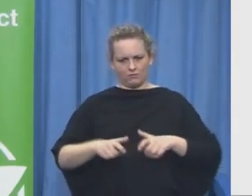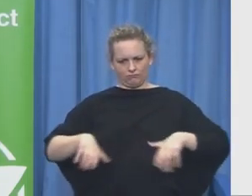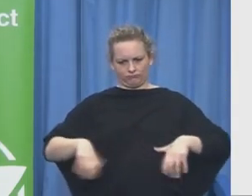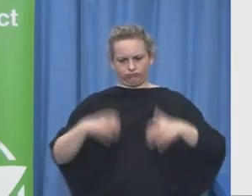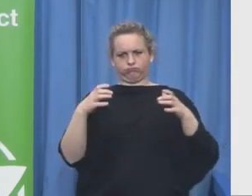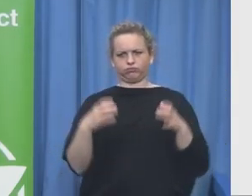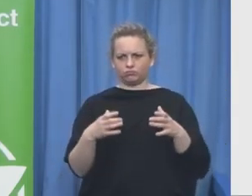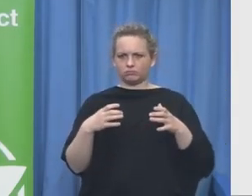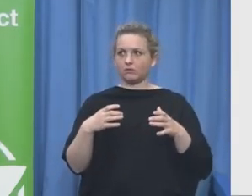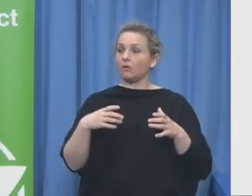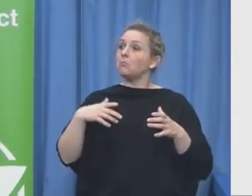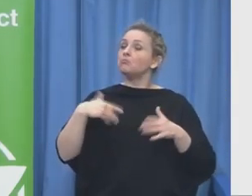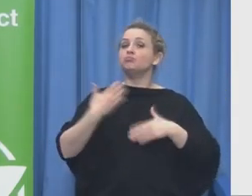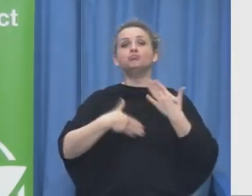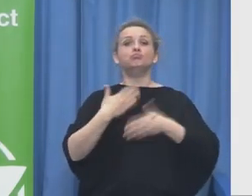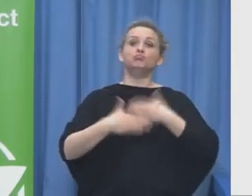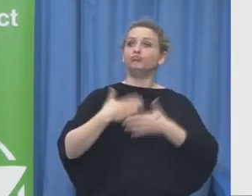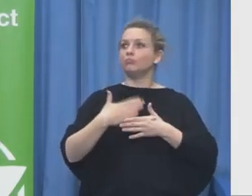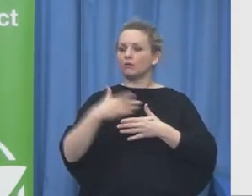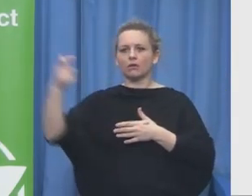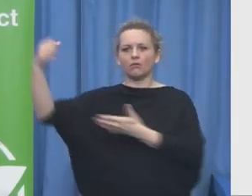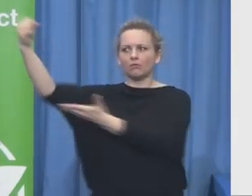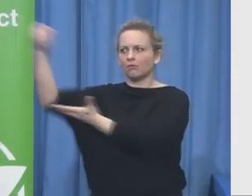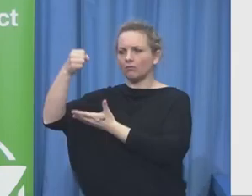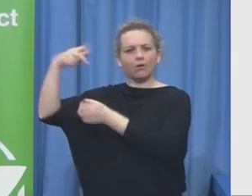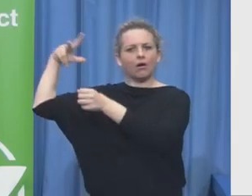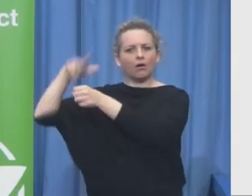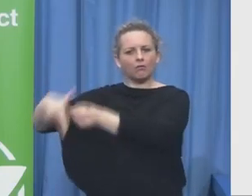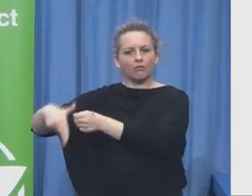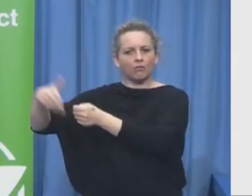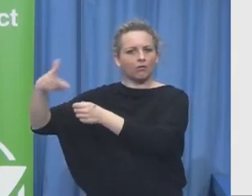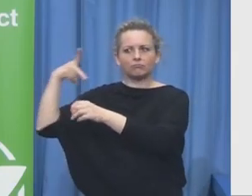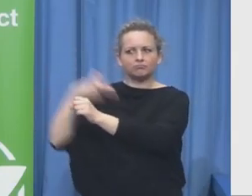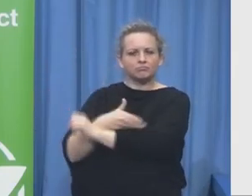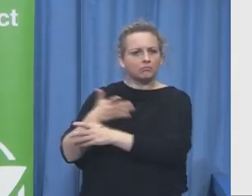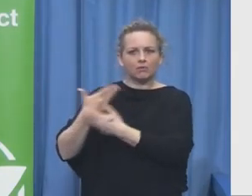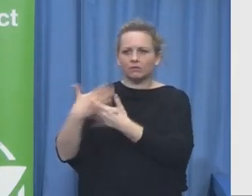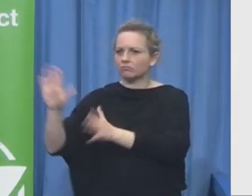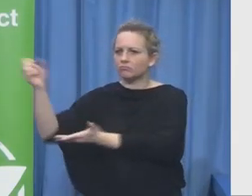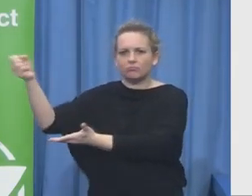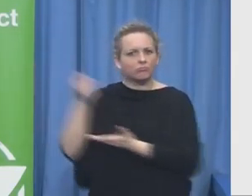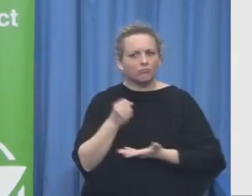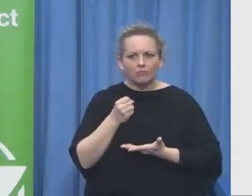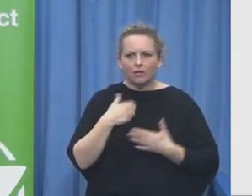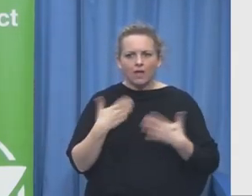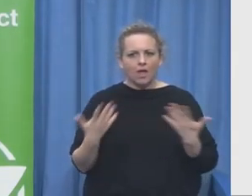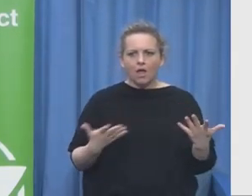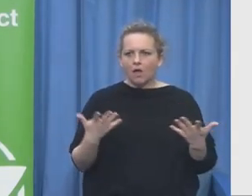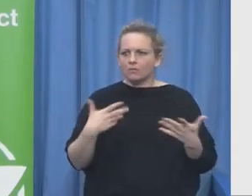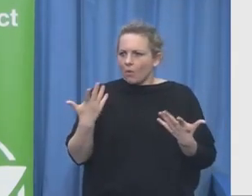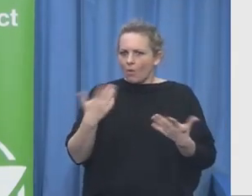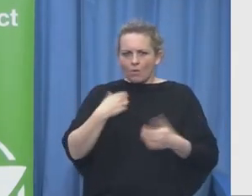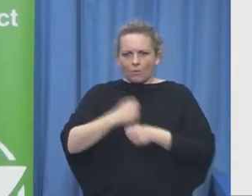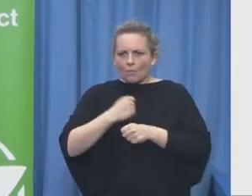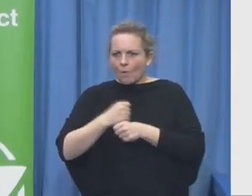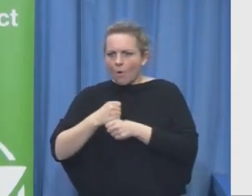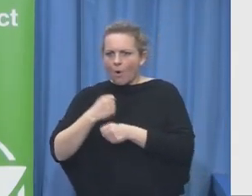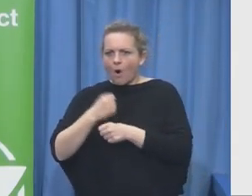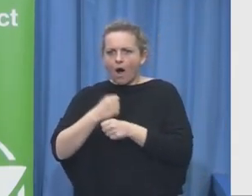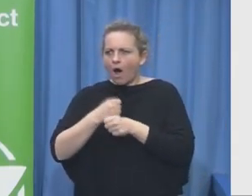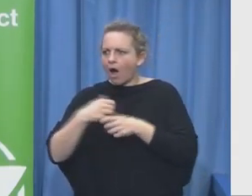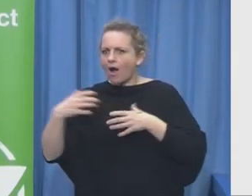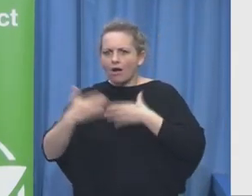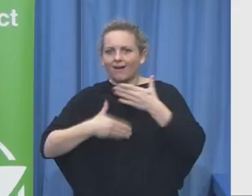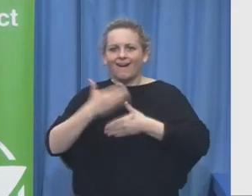work for us is to partner with the government and the business sector of course but in order to make it successful there are few principles